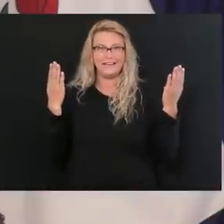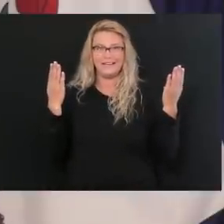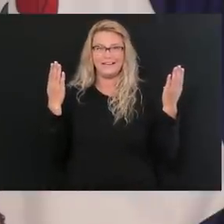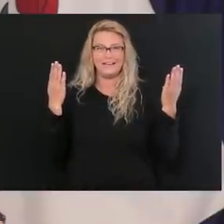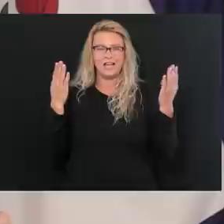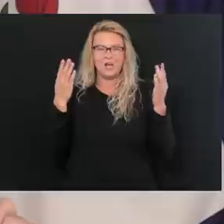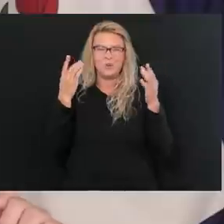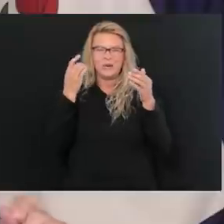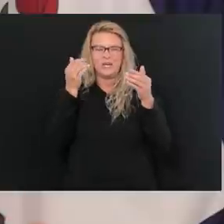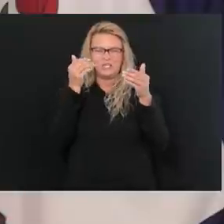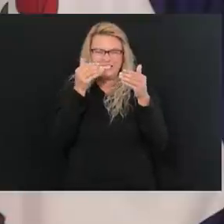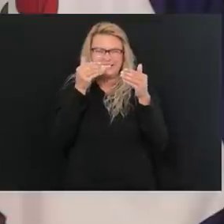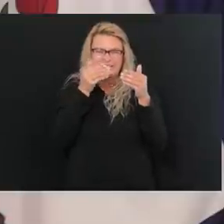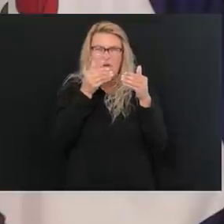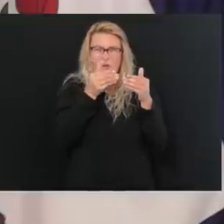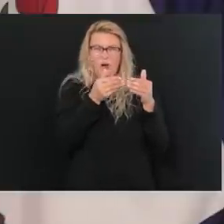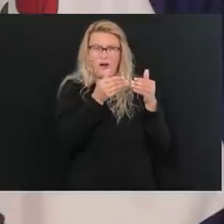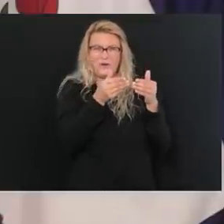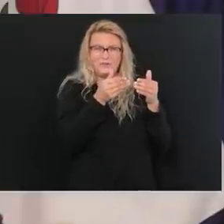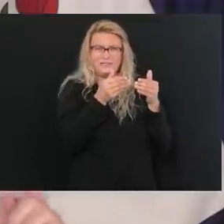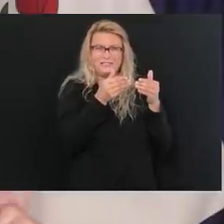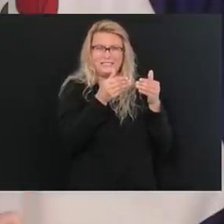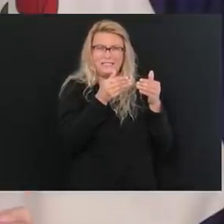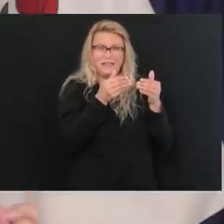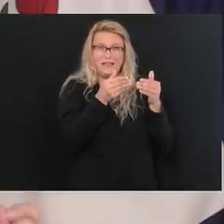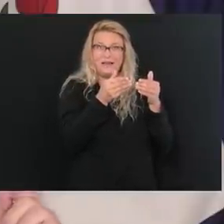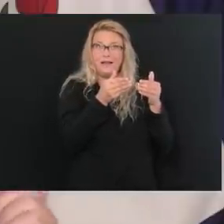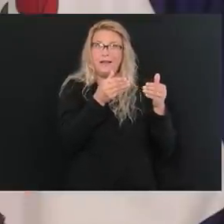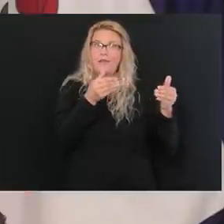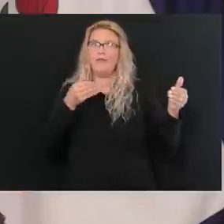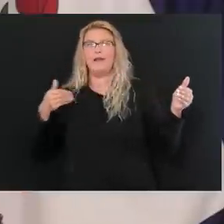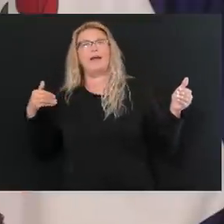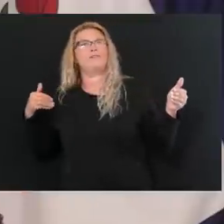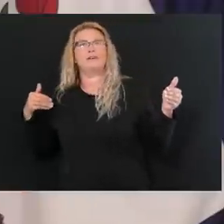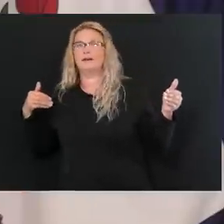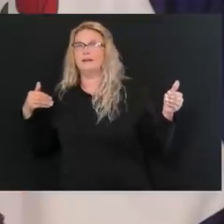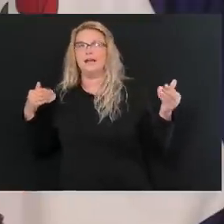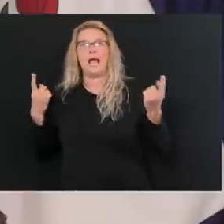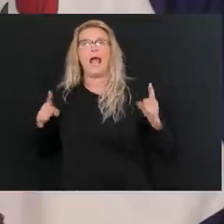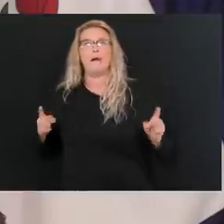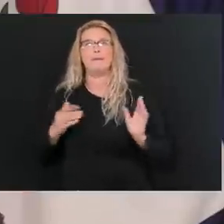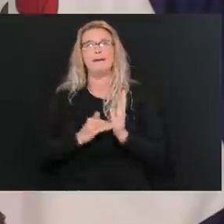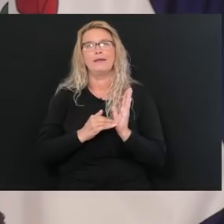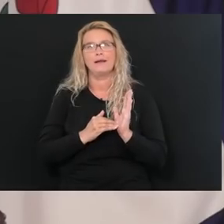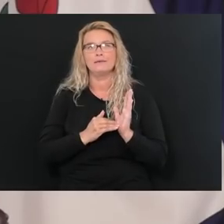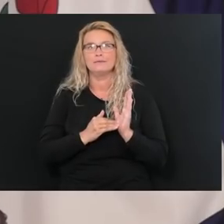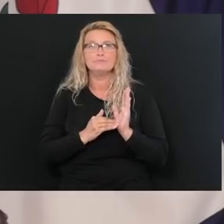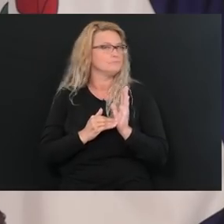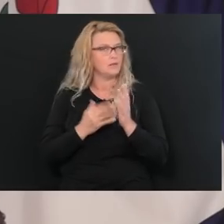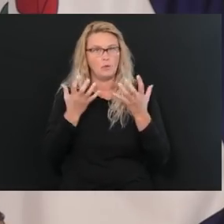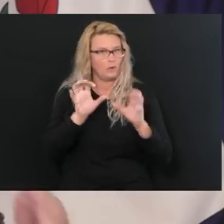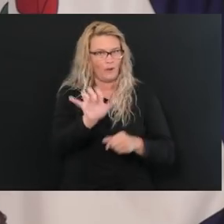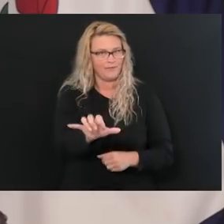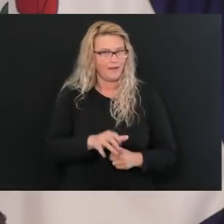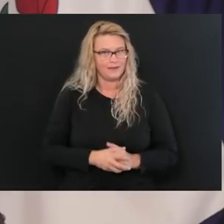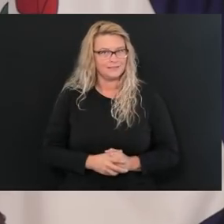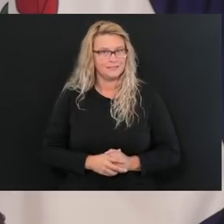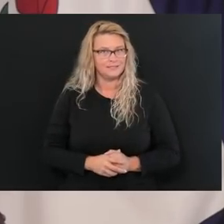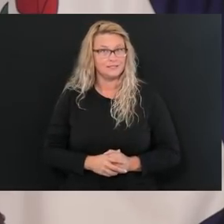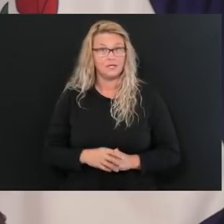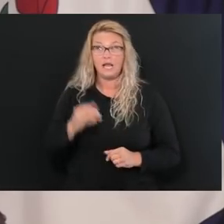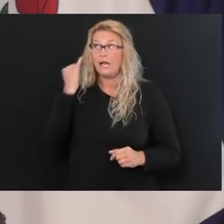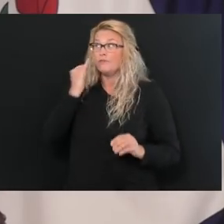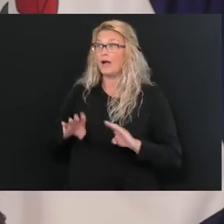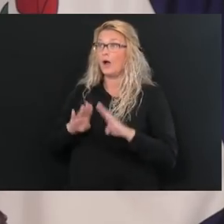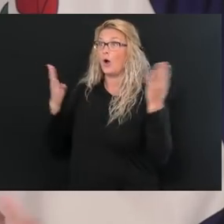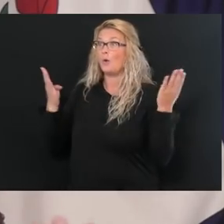ourselves to where we need to be and, and then have an instant replay of what we've already done the first time where we reopened back up.